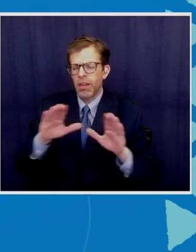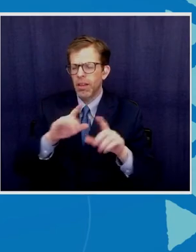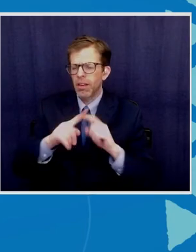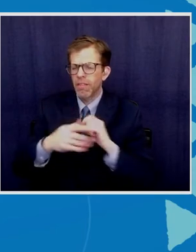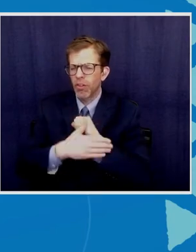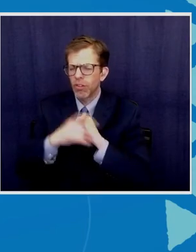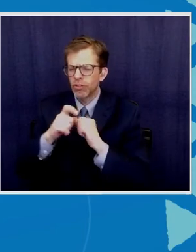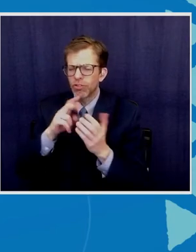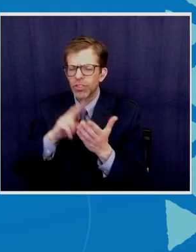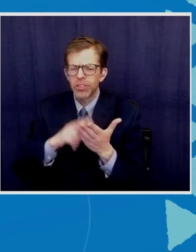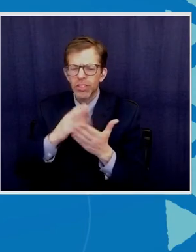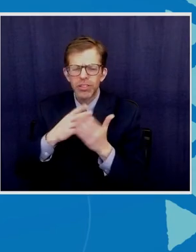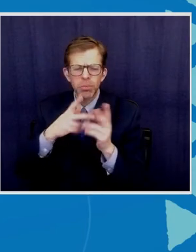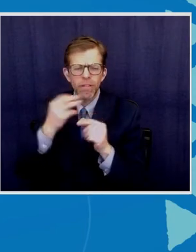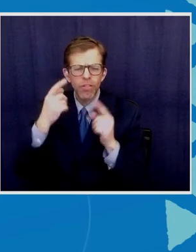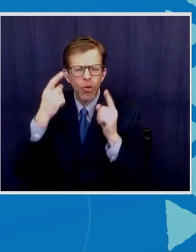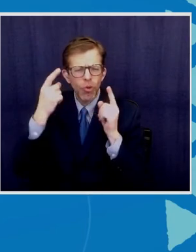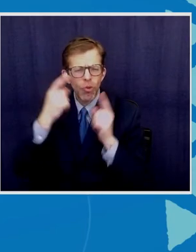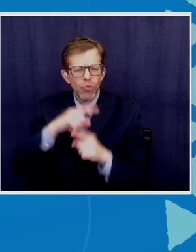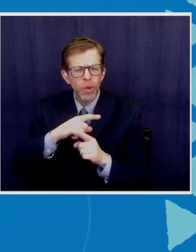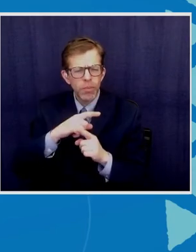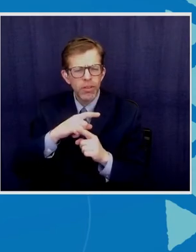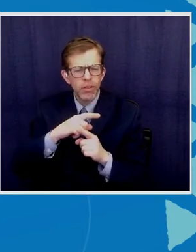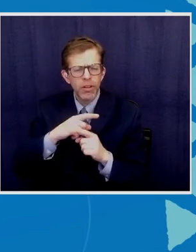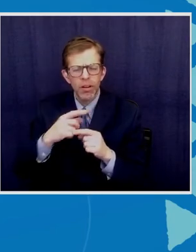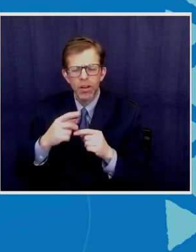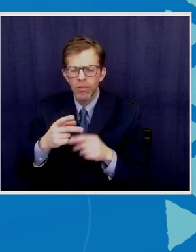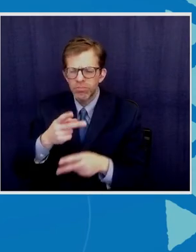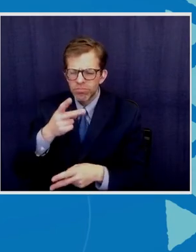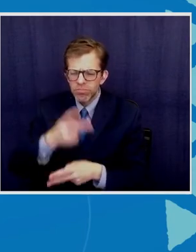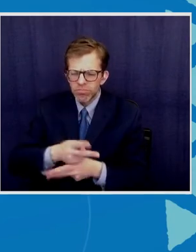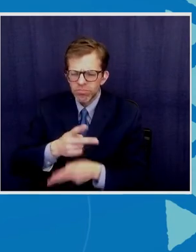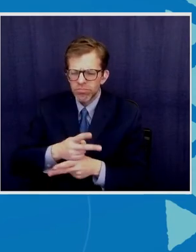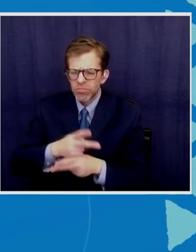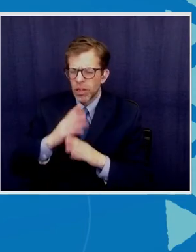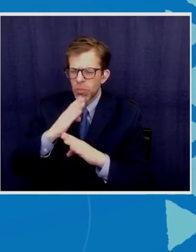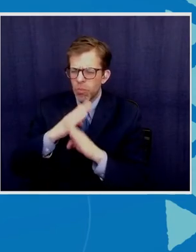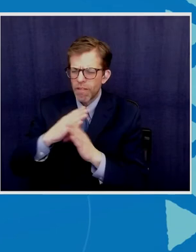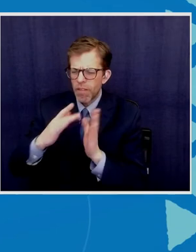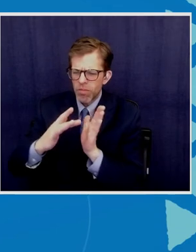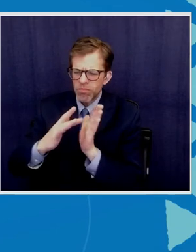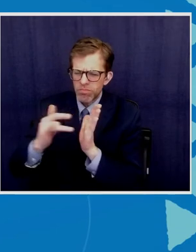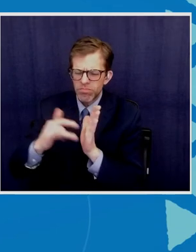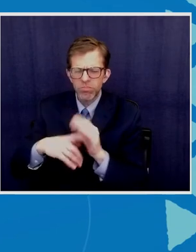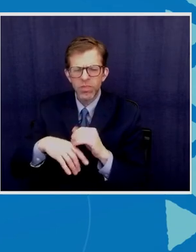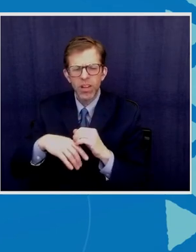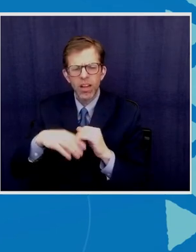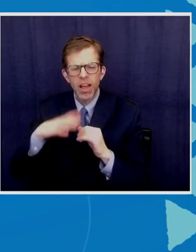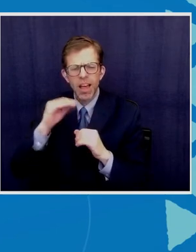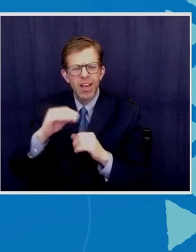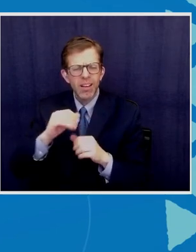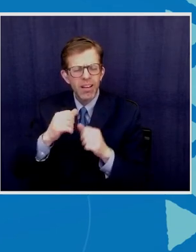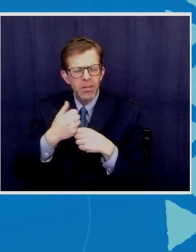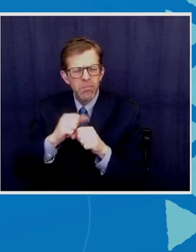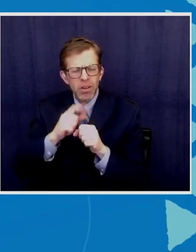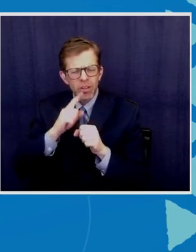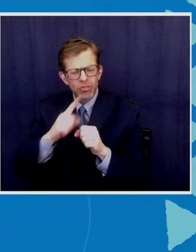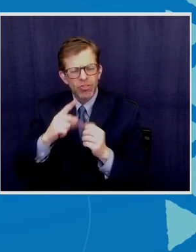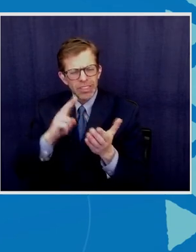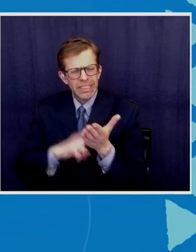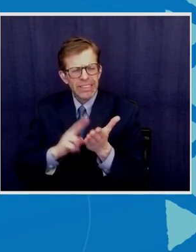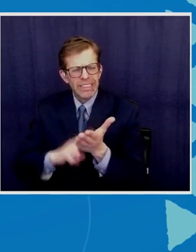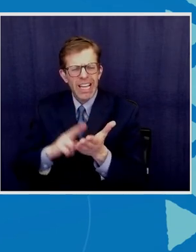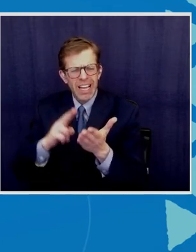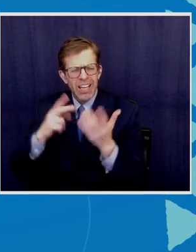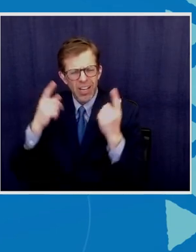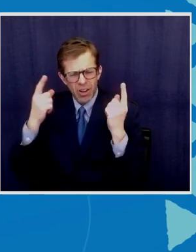agreement I call the preservation exploitation and production sharing contract for fishing product to